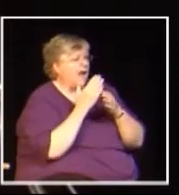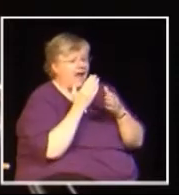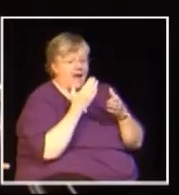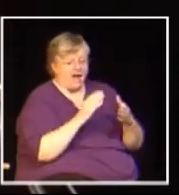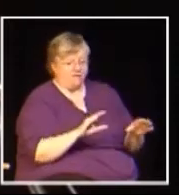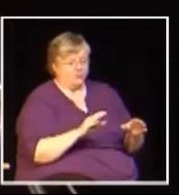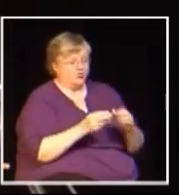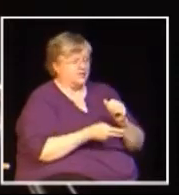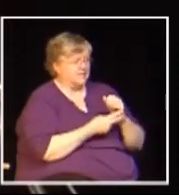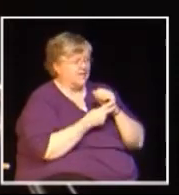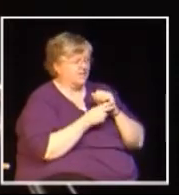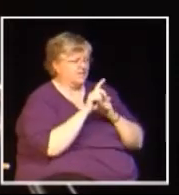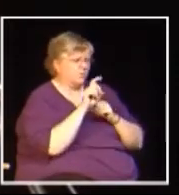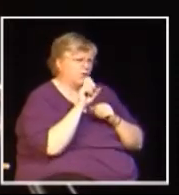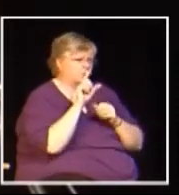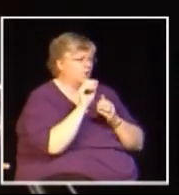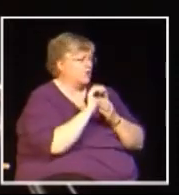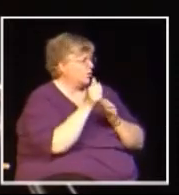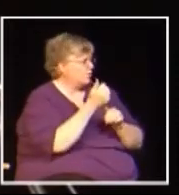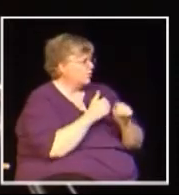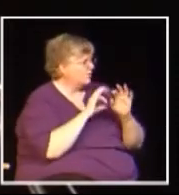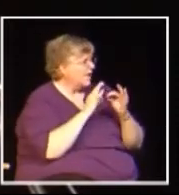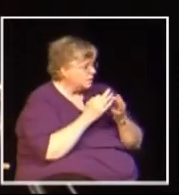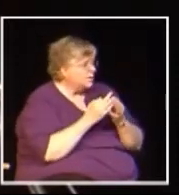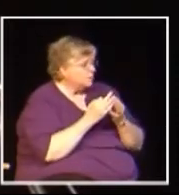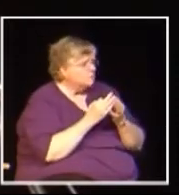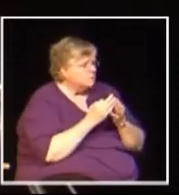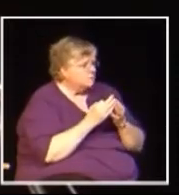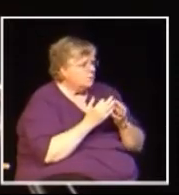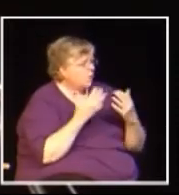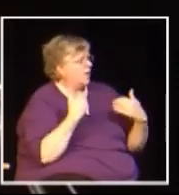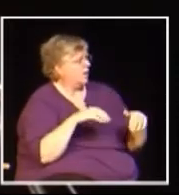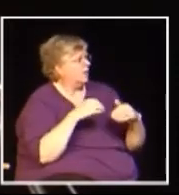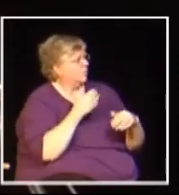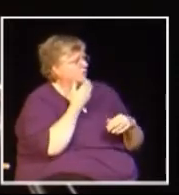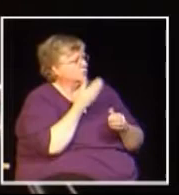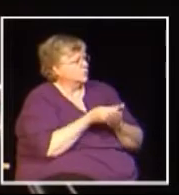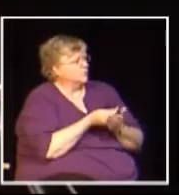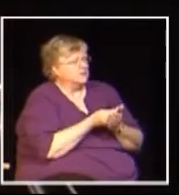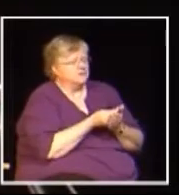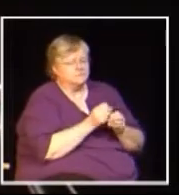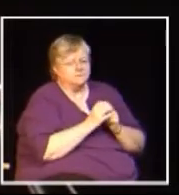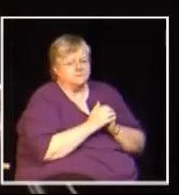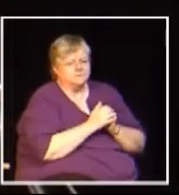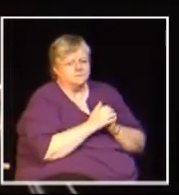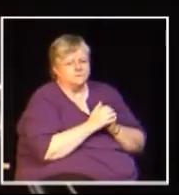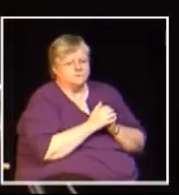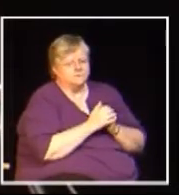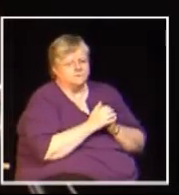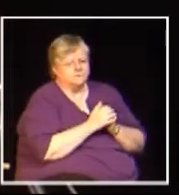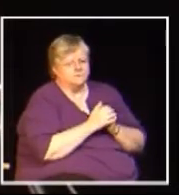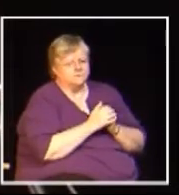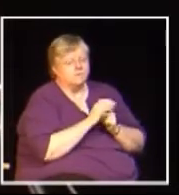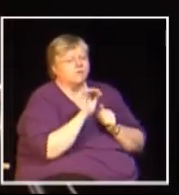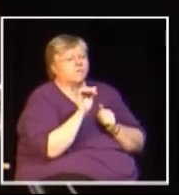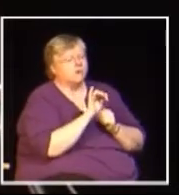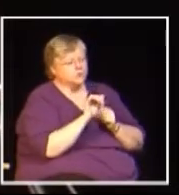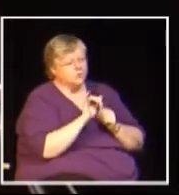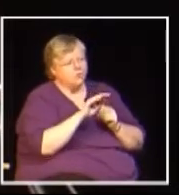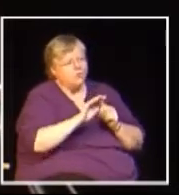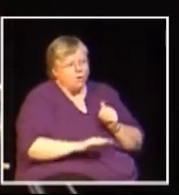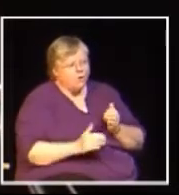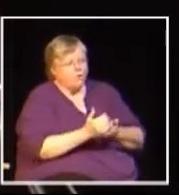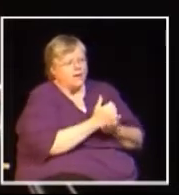this is fully implemented, will be $120 per family. That's very significant. The other fact is